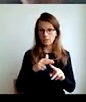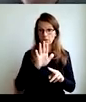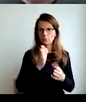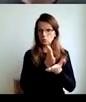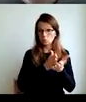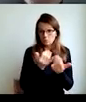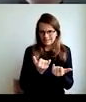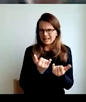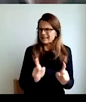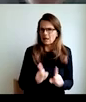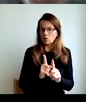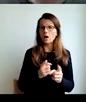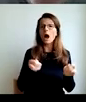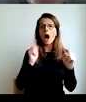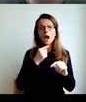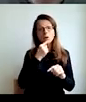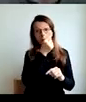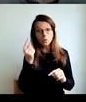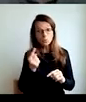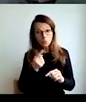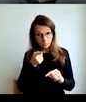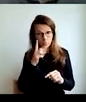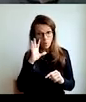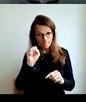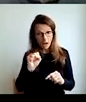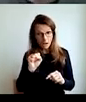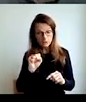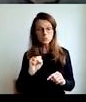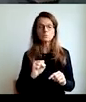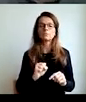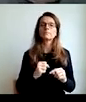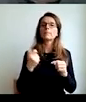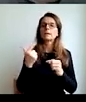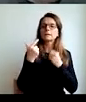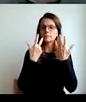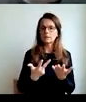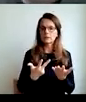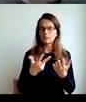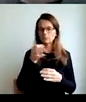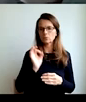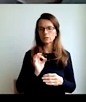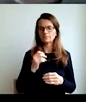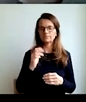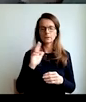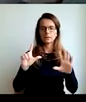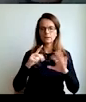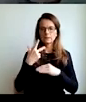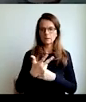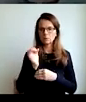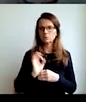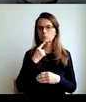believe if your job would be closed, would people notice it? 37